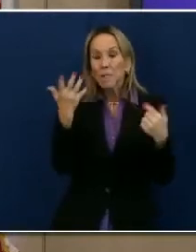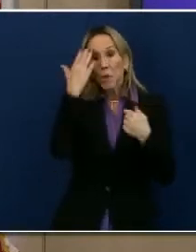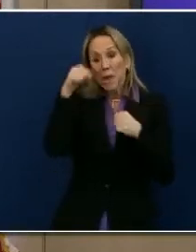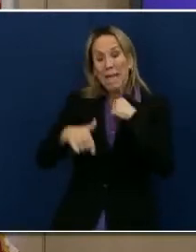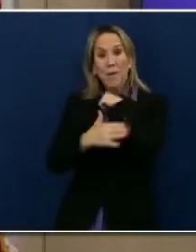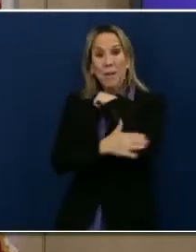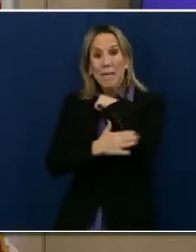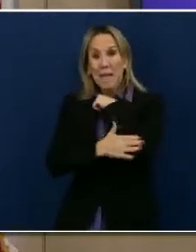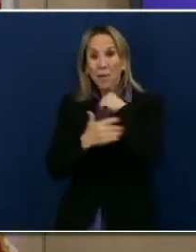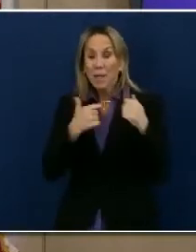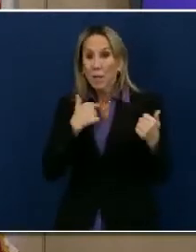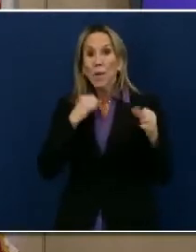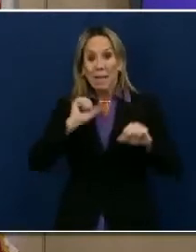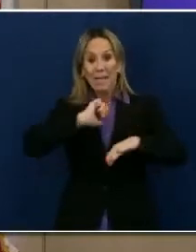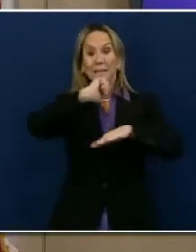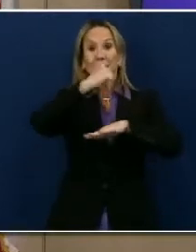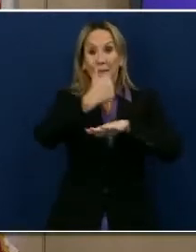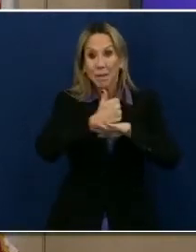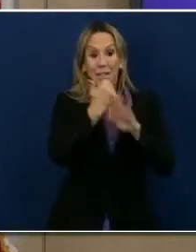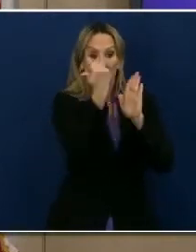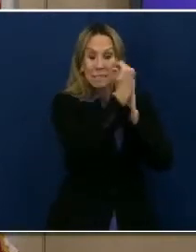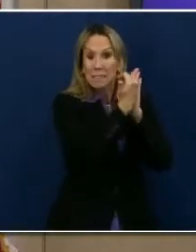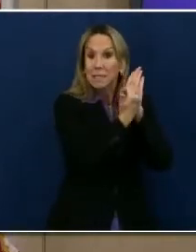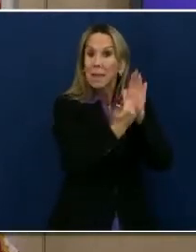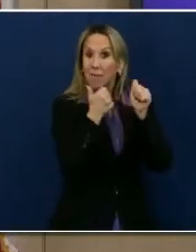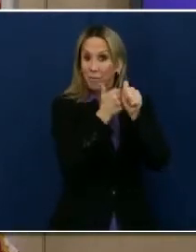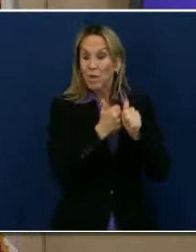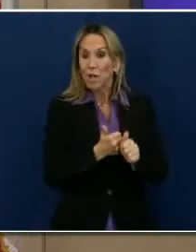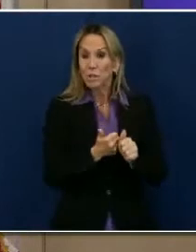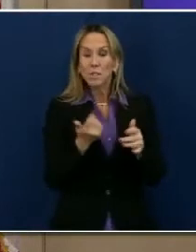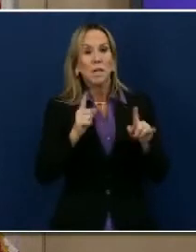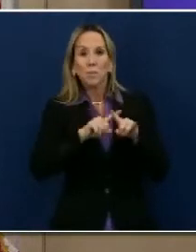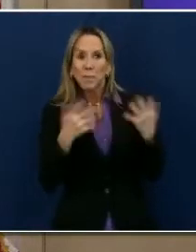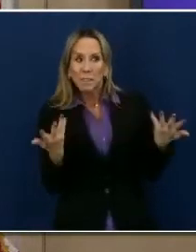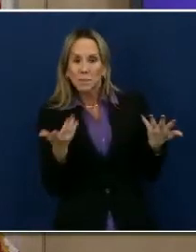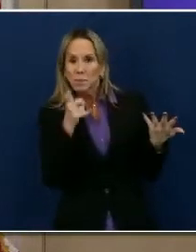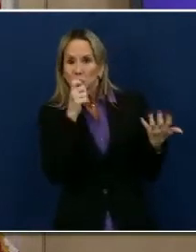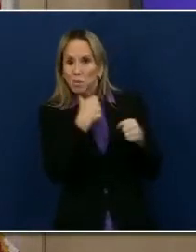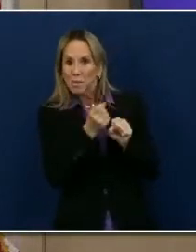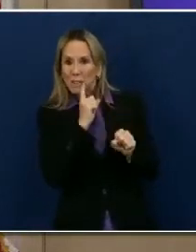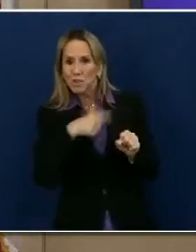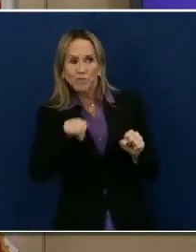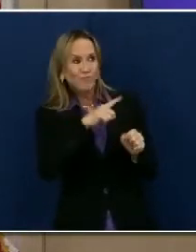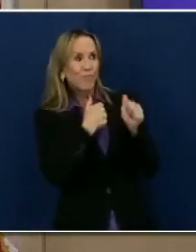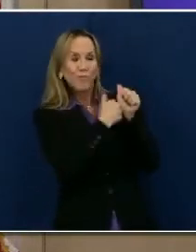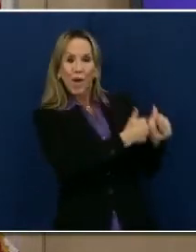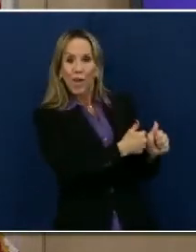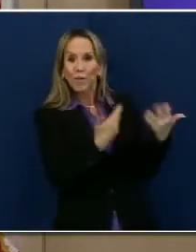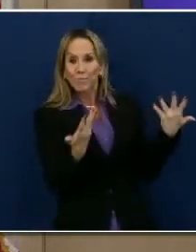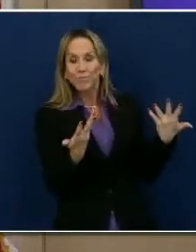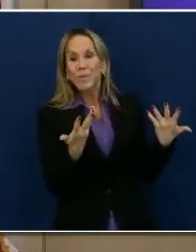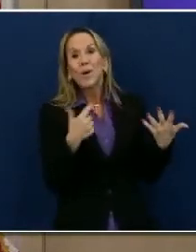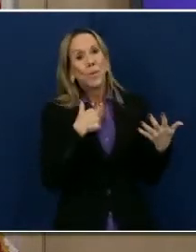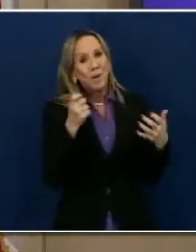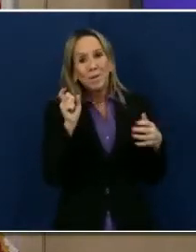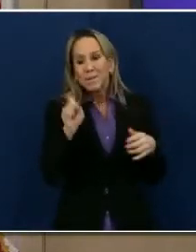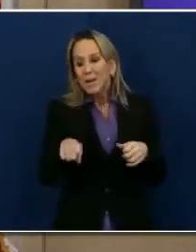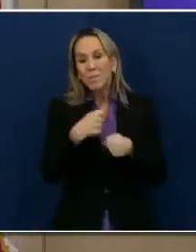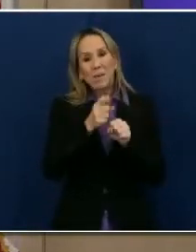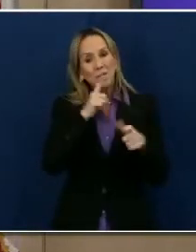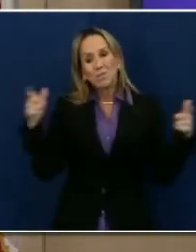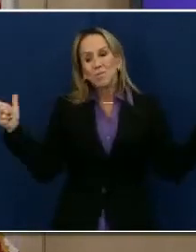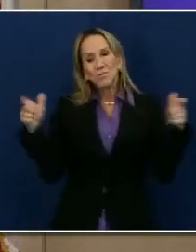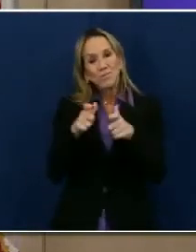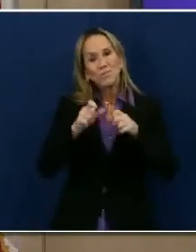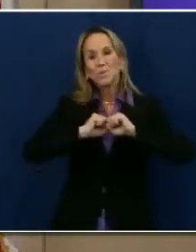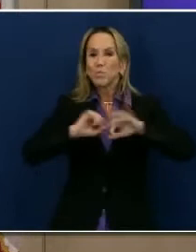of putting in place guidelines. There has to be proper enforcement of those in order to slow the spread and not